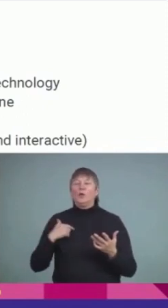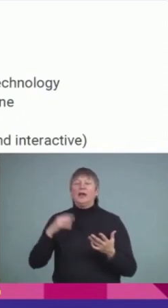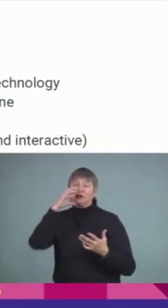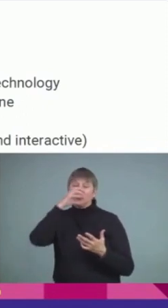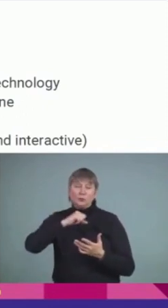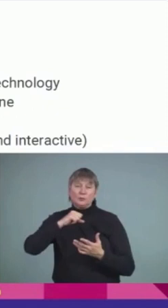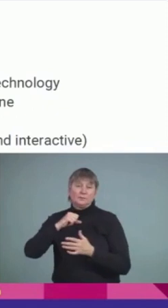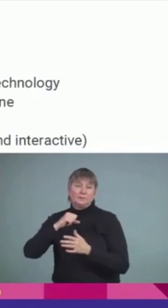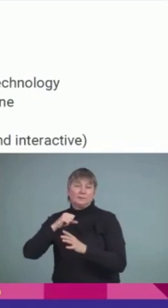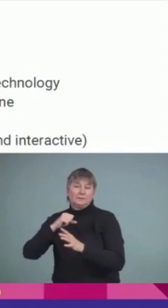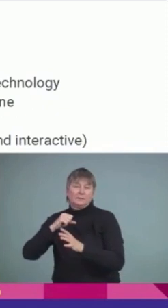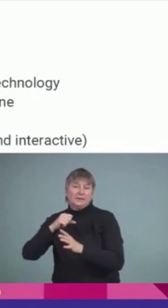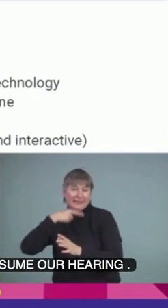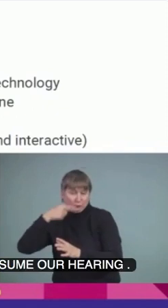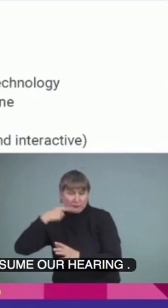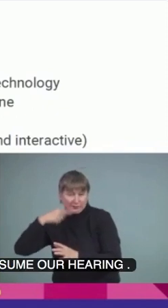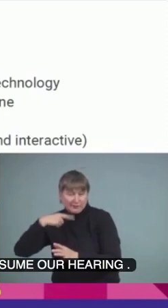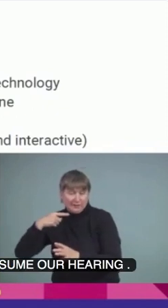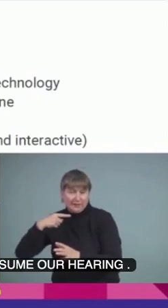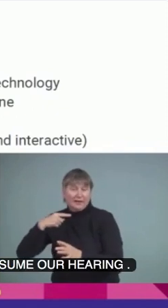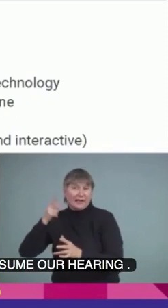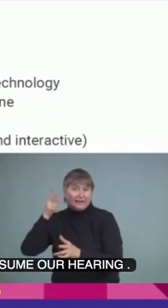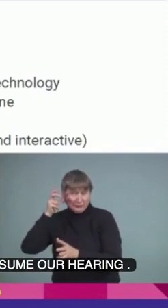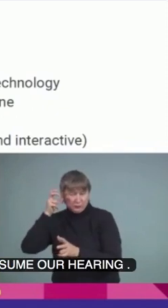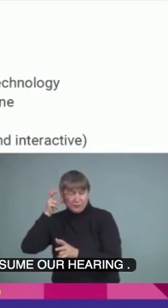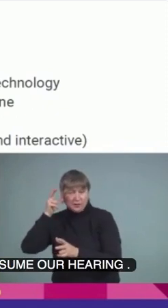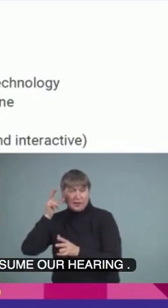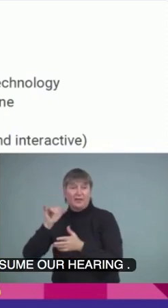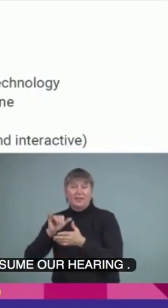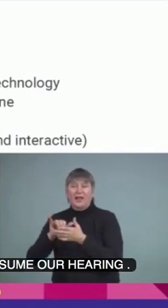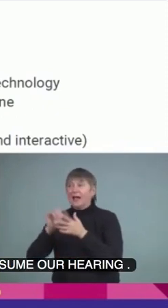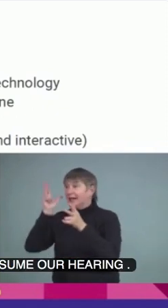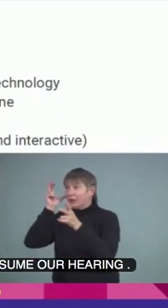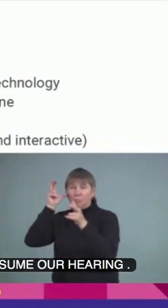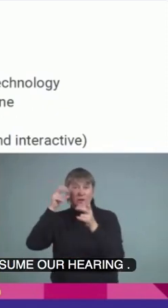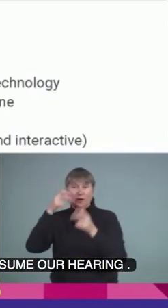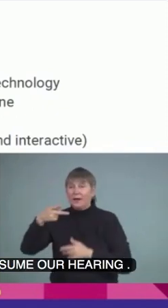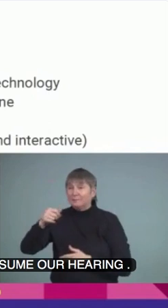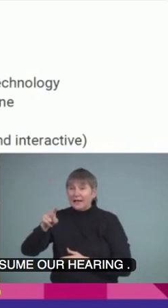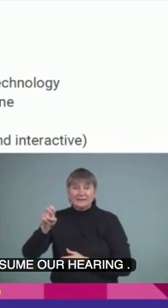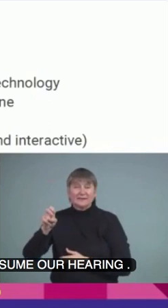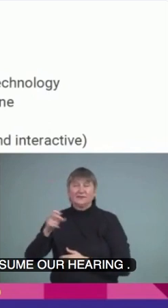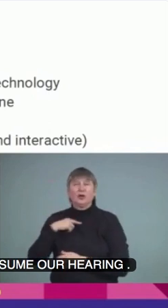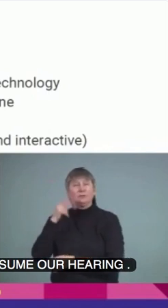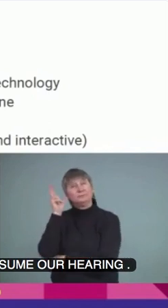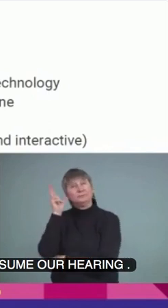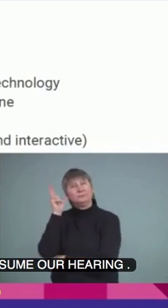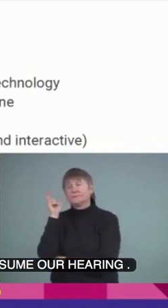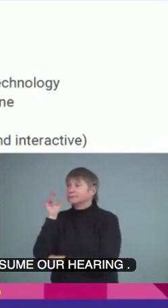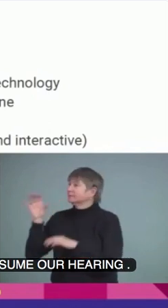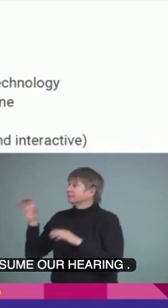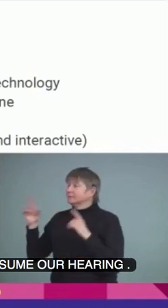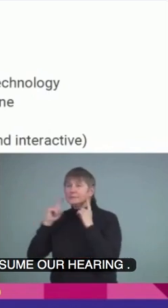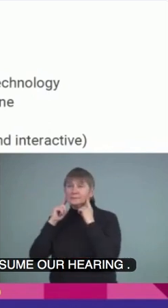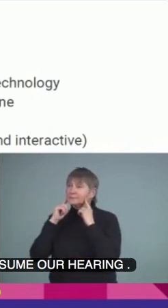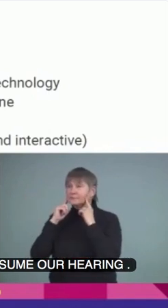assumed. And so, hearing, in fact, is a passive event. And so, we overhear so much